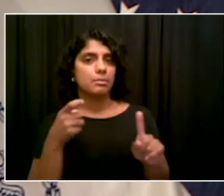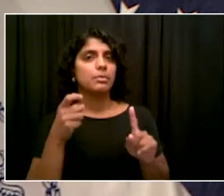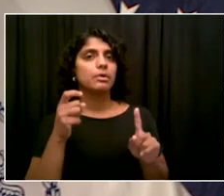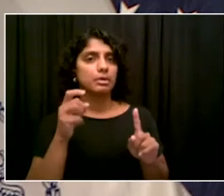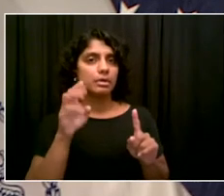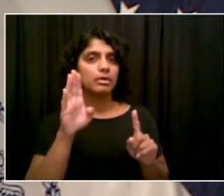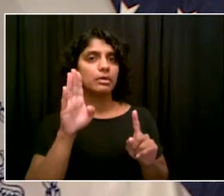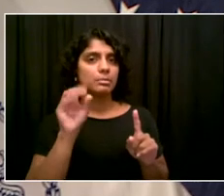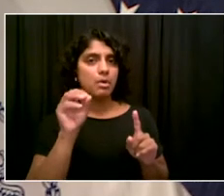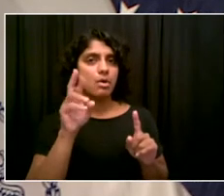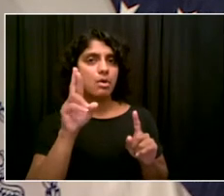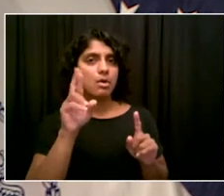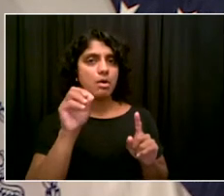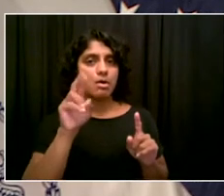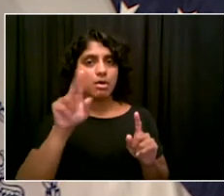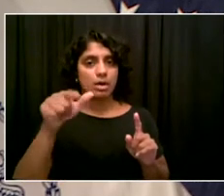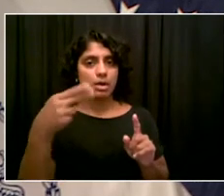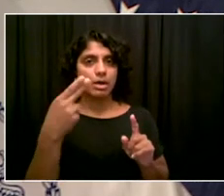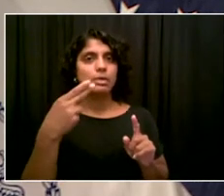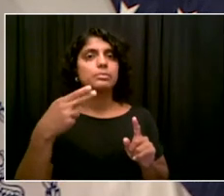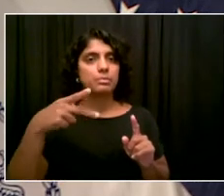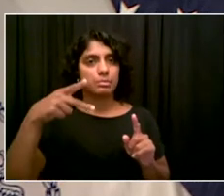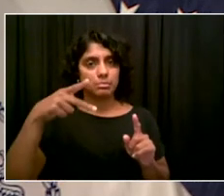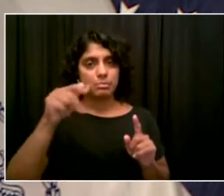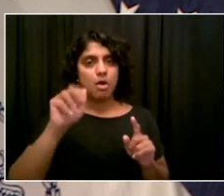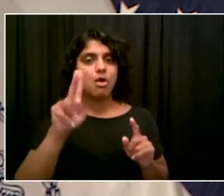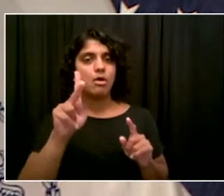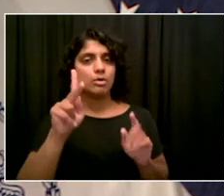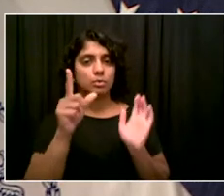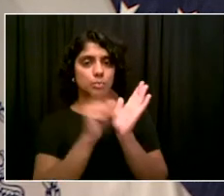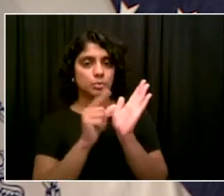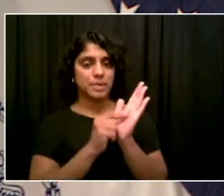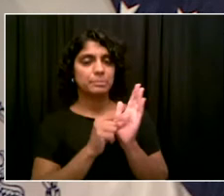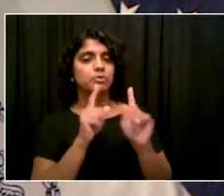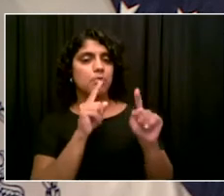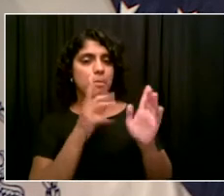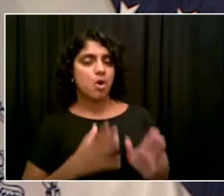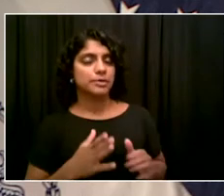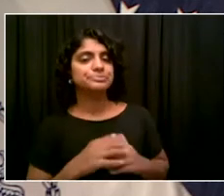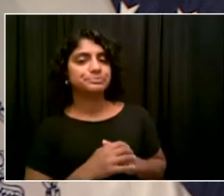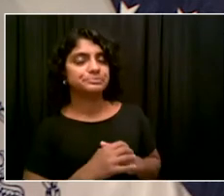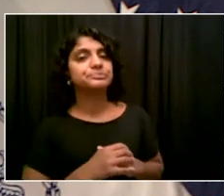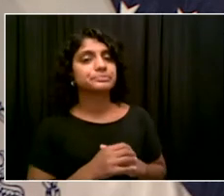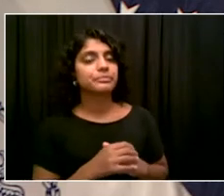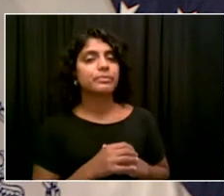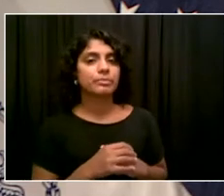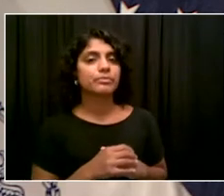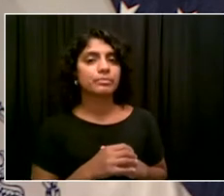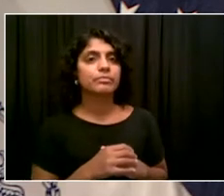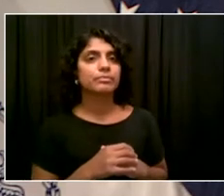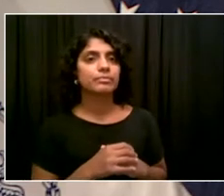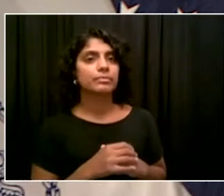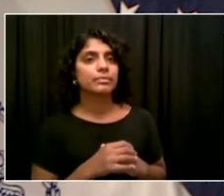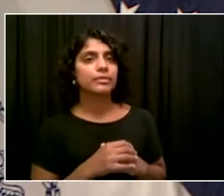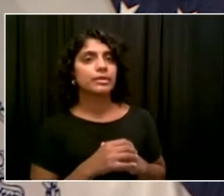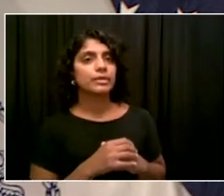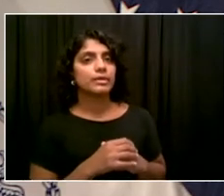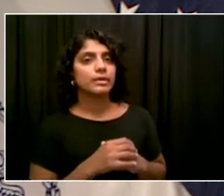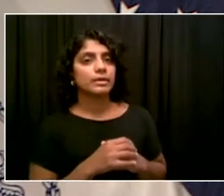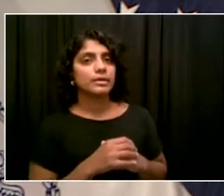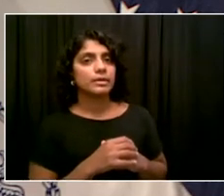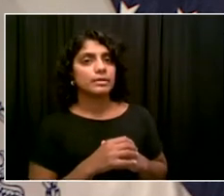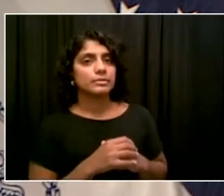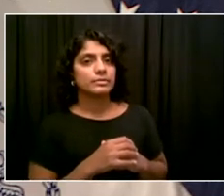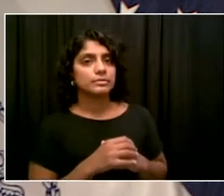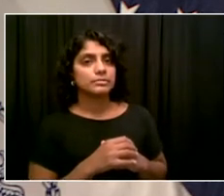Good. Thank God. So because of New York's current bail reform laws, many perpetrators of hate crimes against Jews and